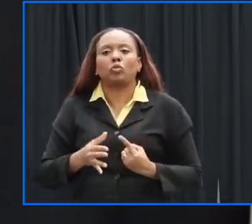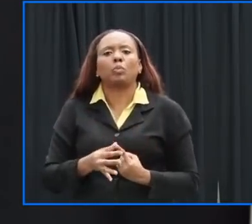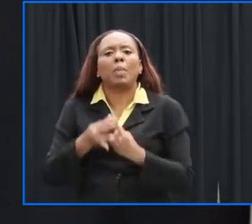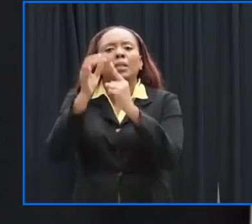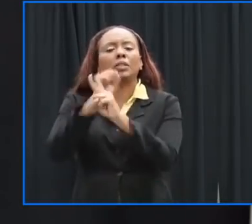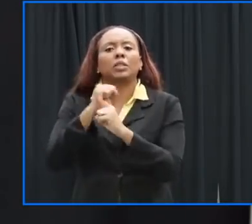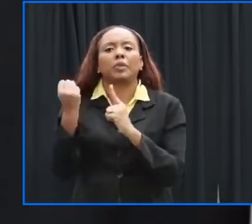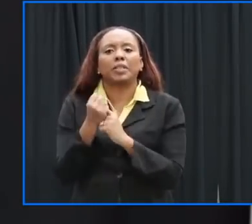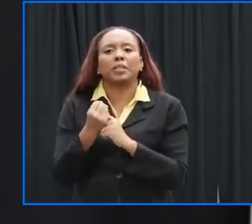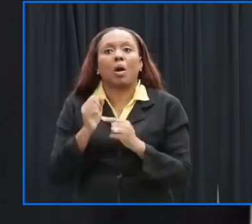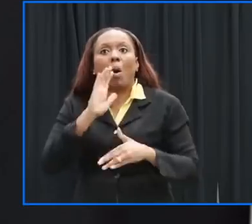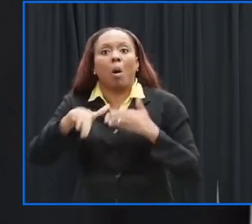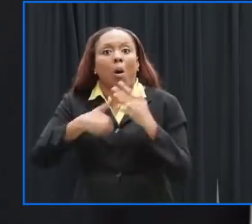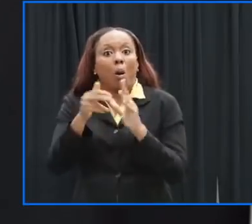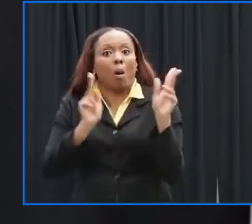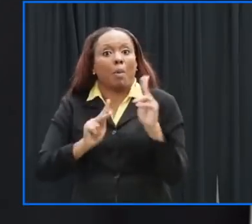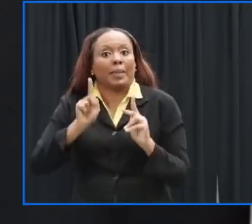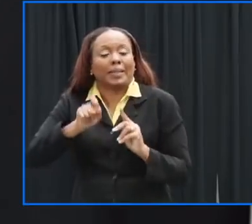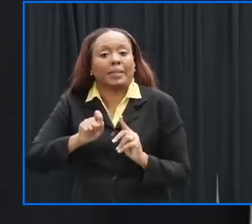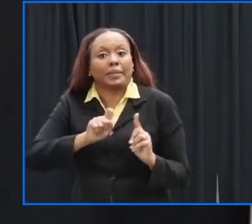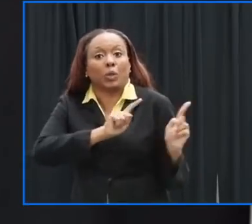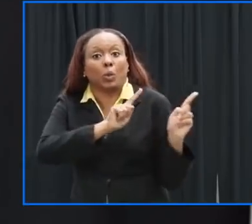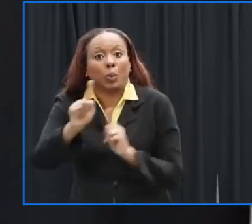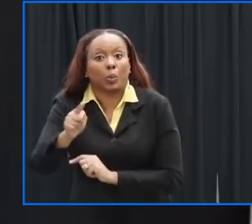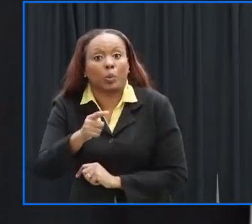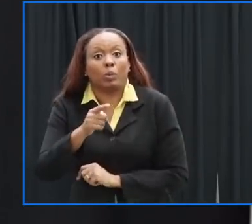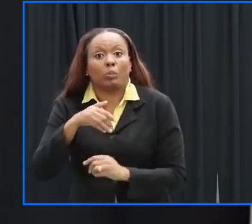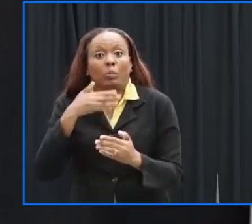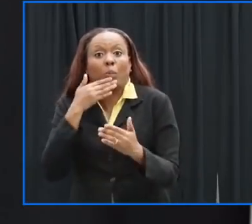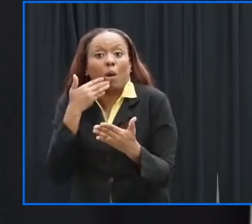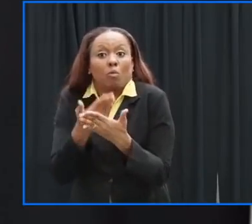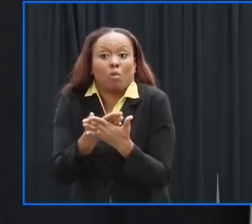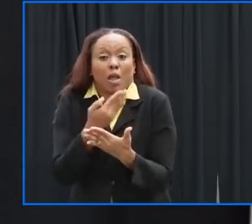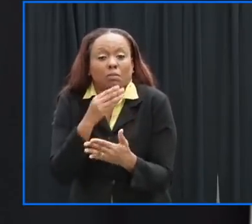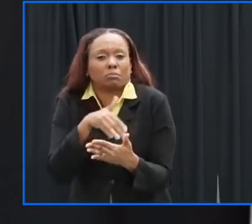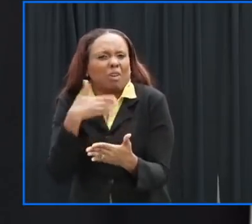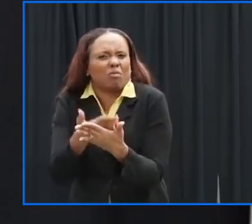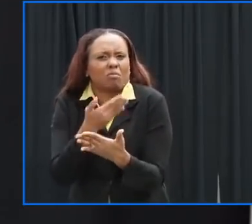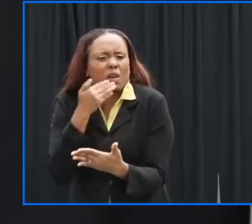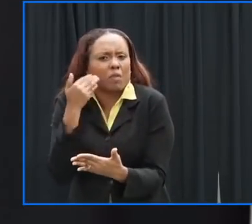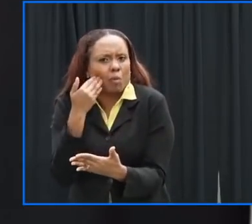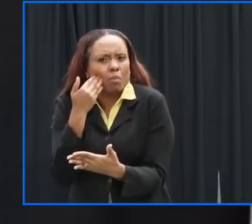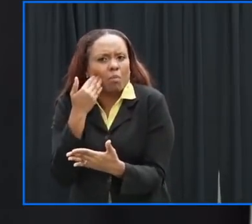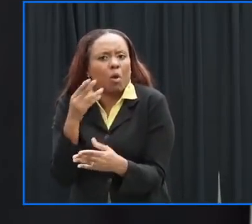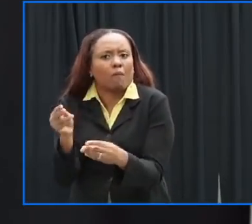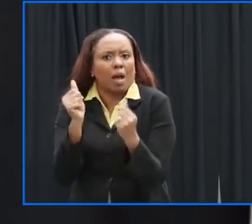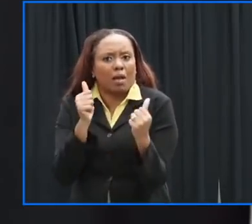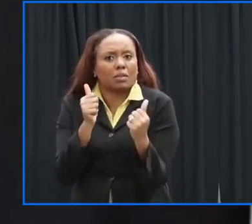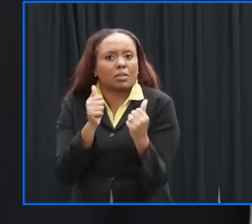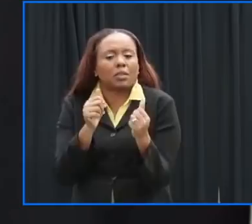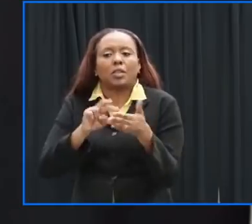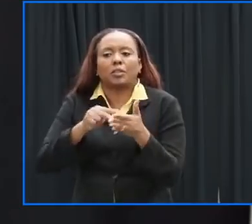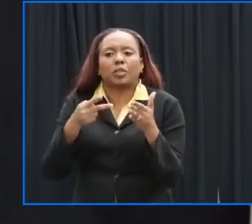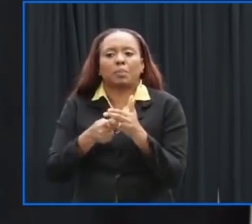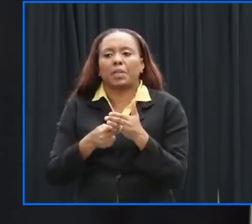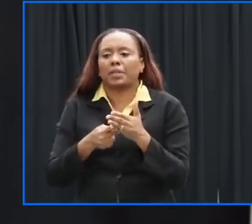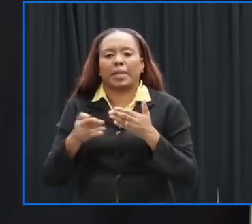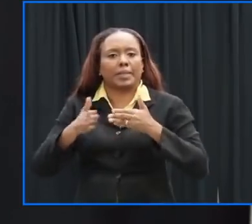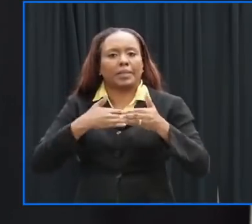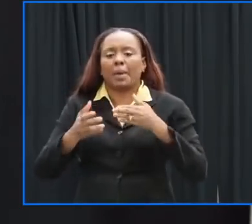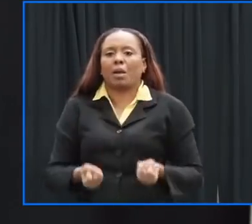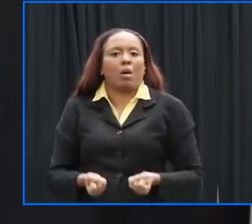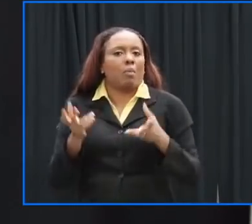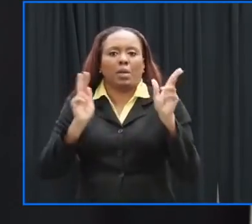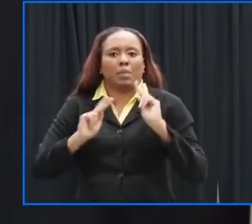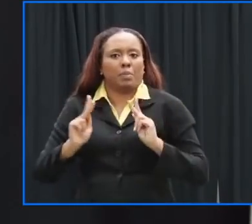capacity this however is subject to the strict observance of all covid protocols and